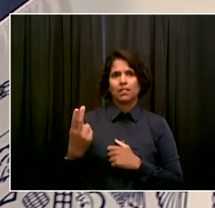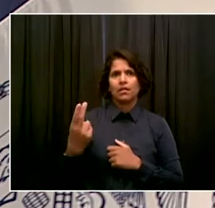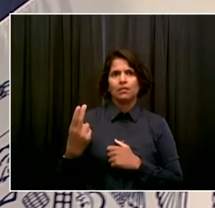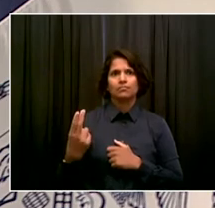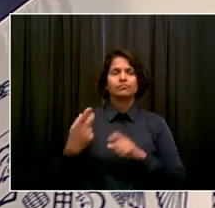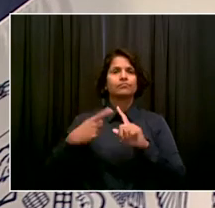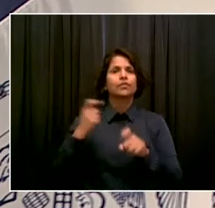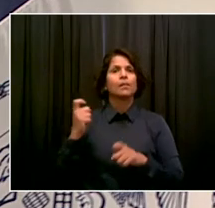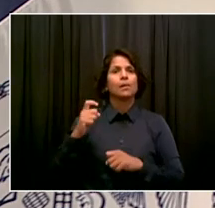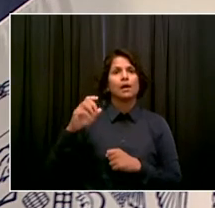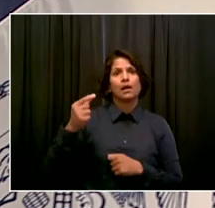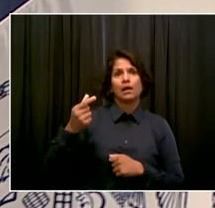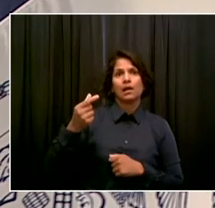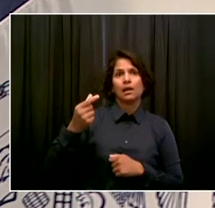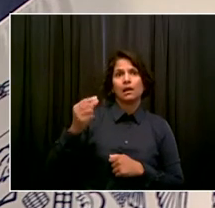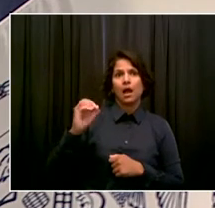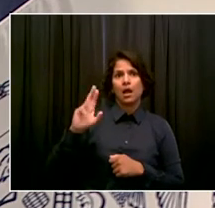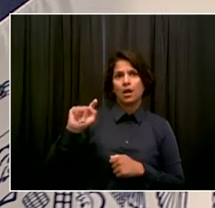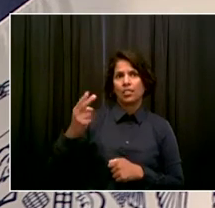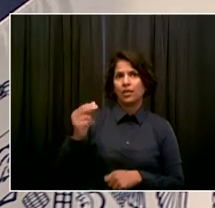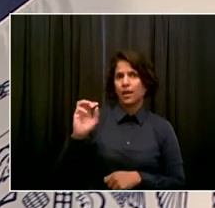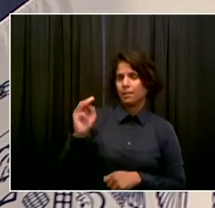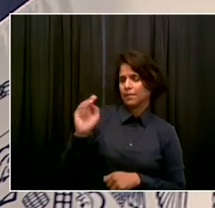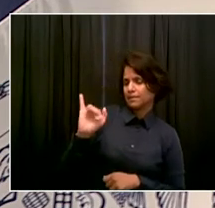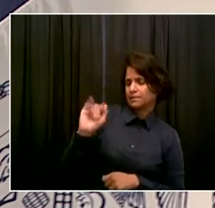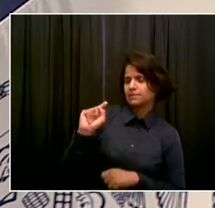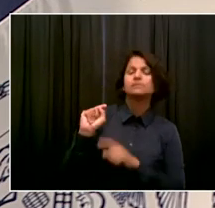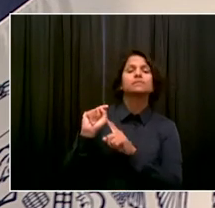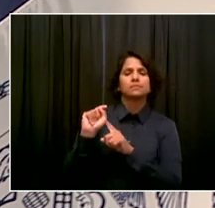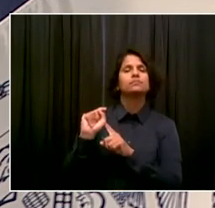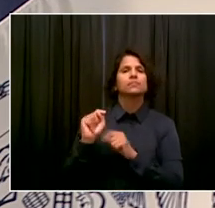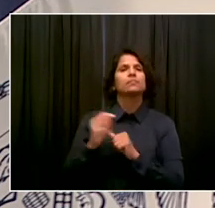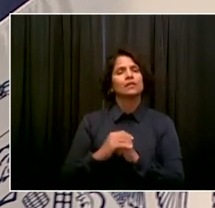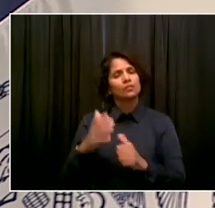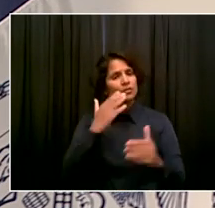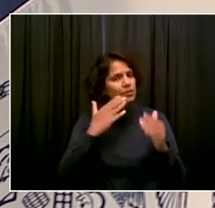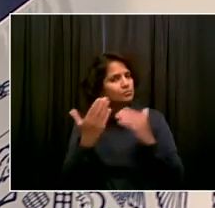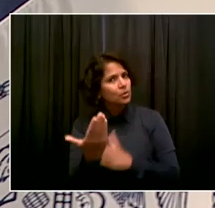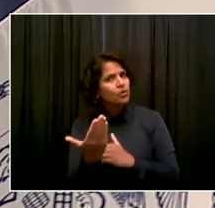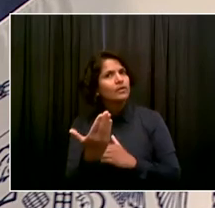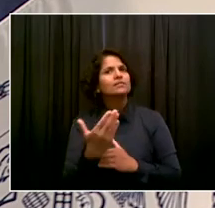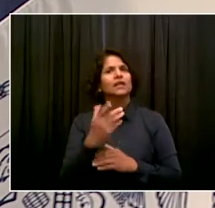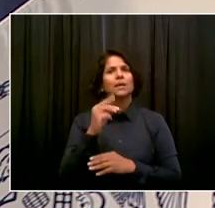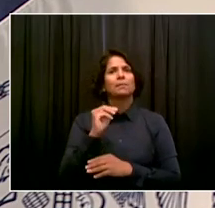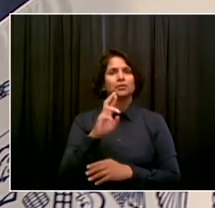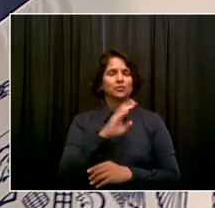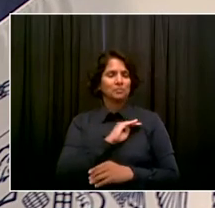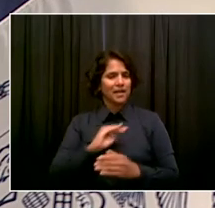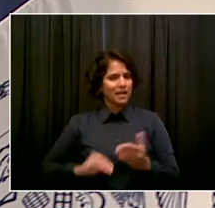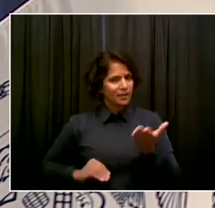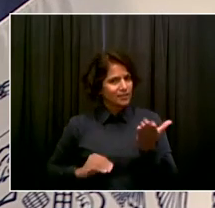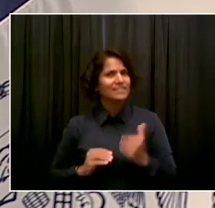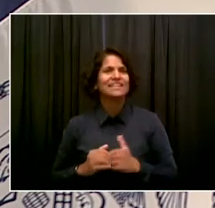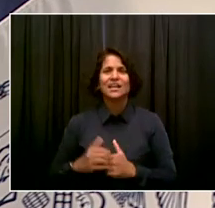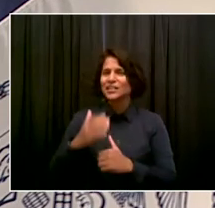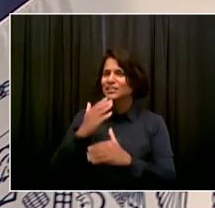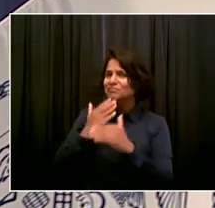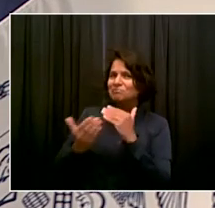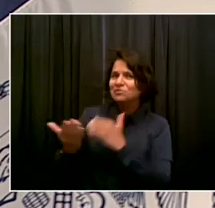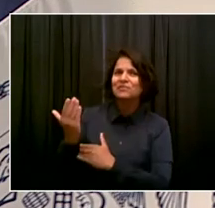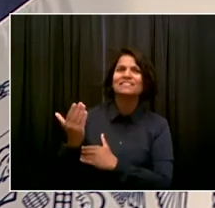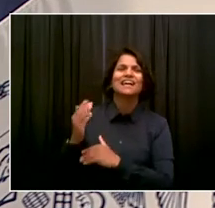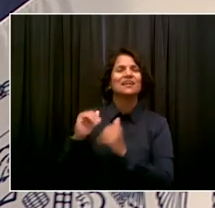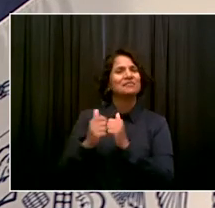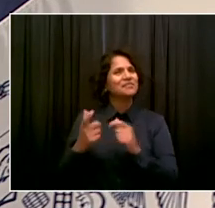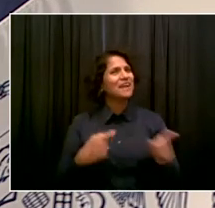Good morning, Mr. Mayor. Hey, good morning. How you doing, Elizabeth? Good. My first question is how does this